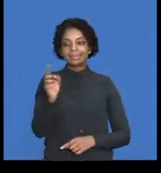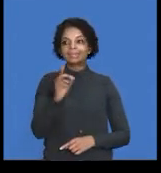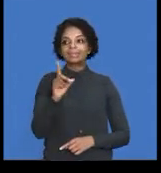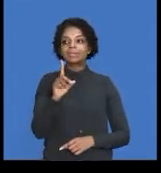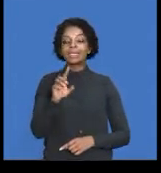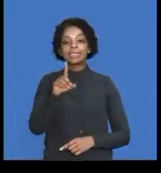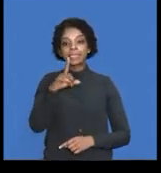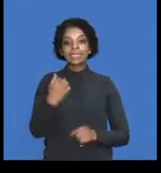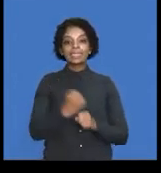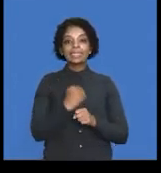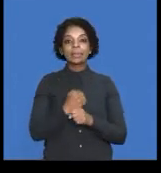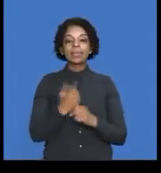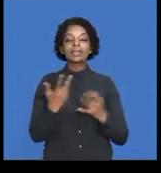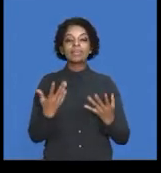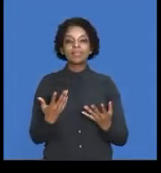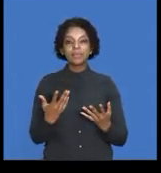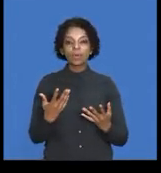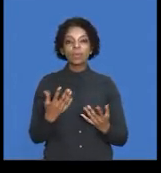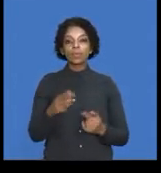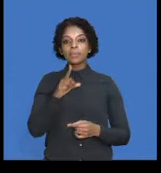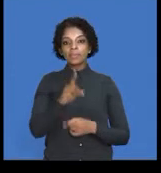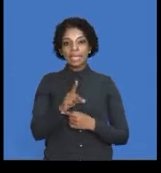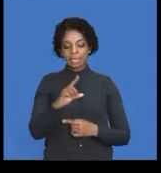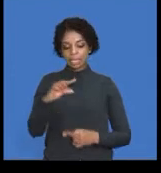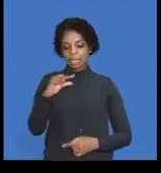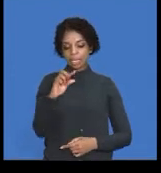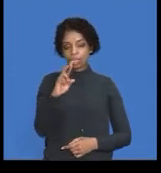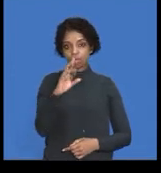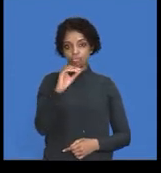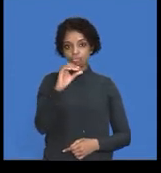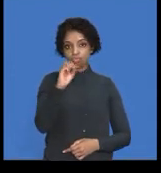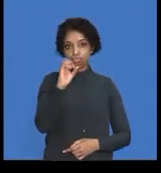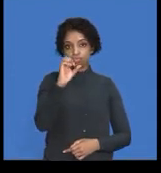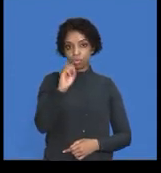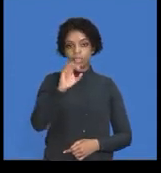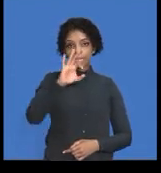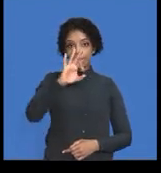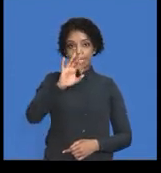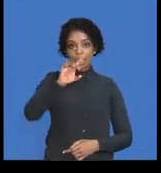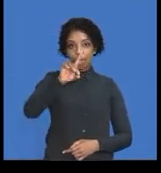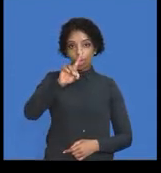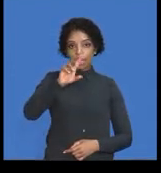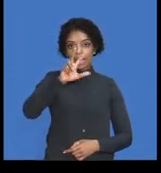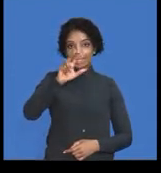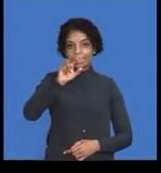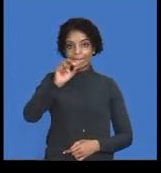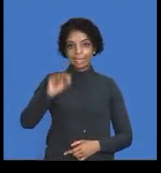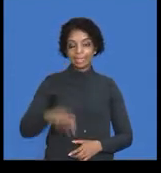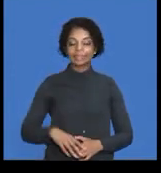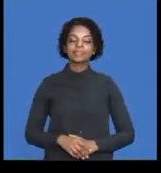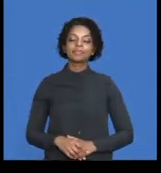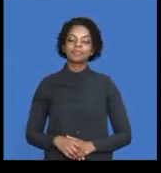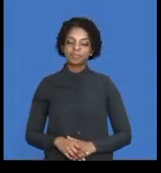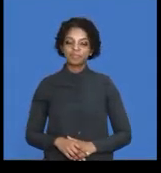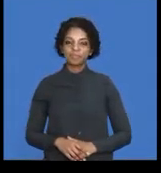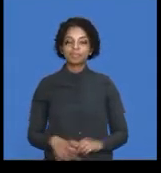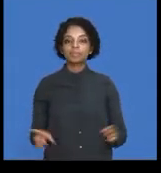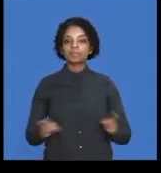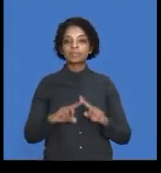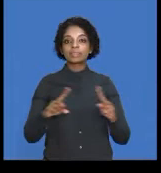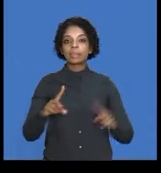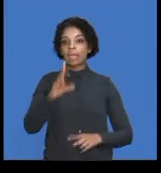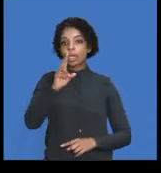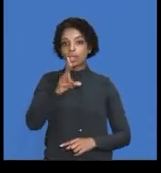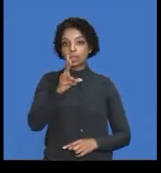is made up of the gross wage or salary, which is your 312,800. But you also had contributions.